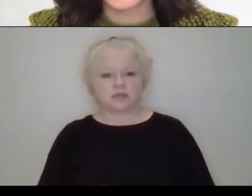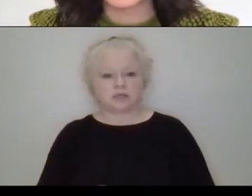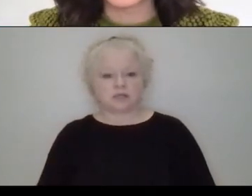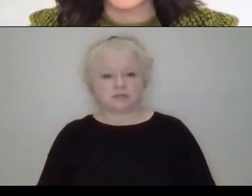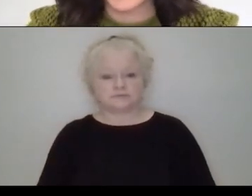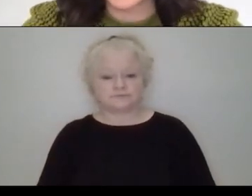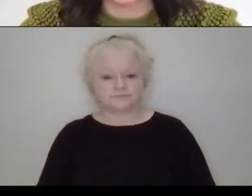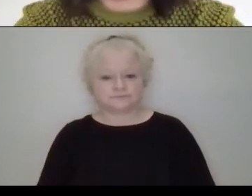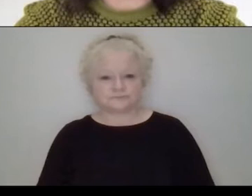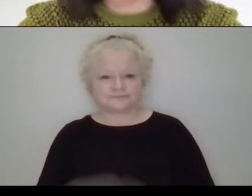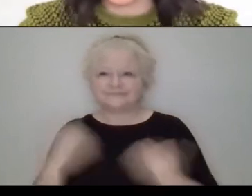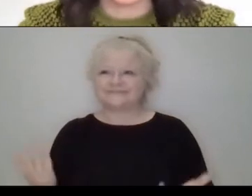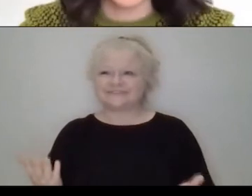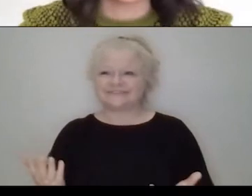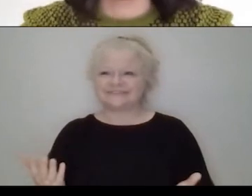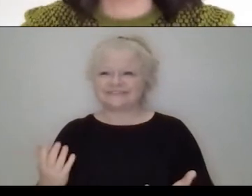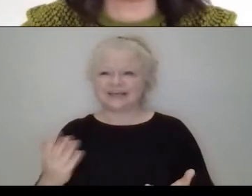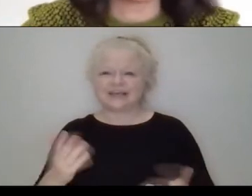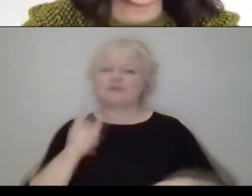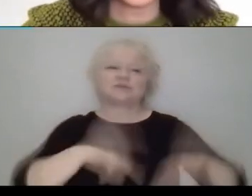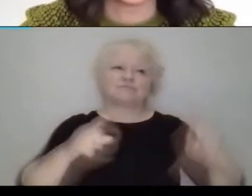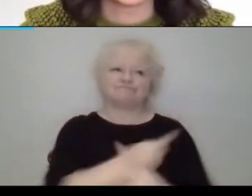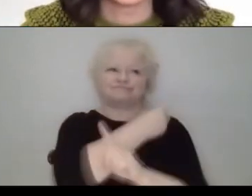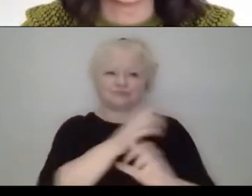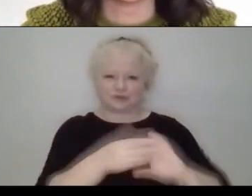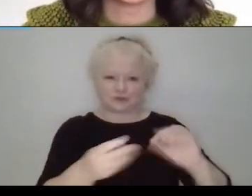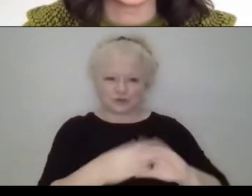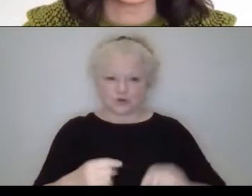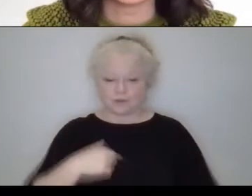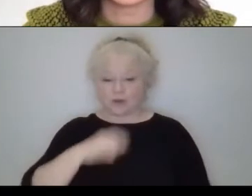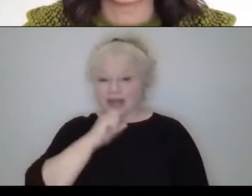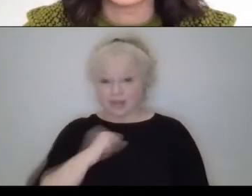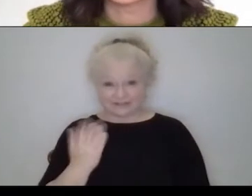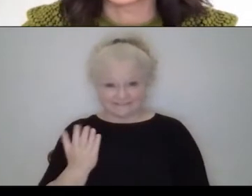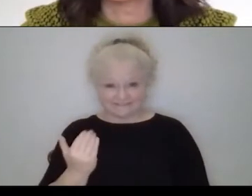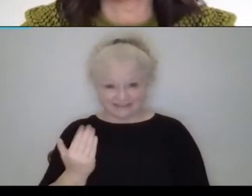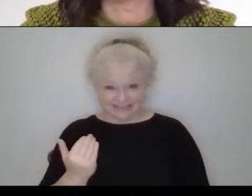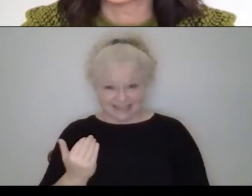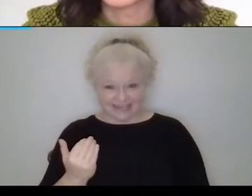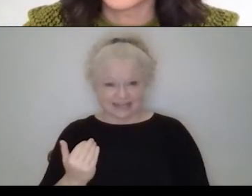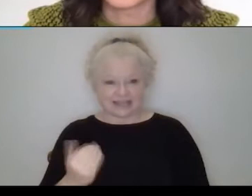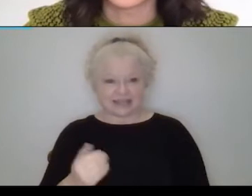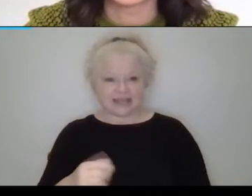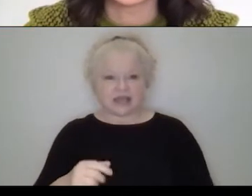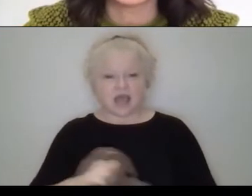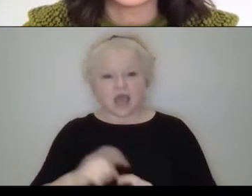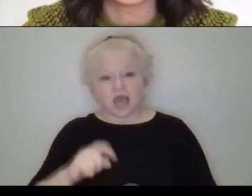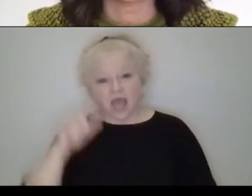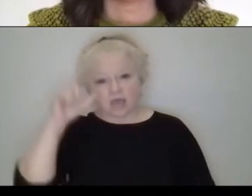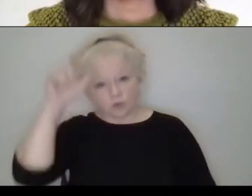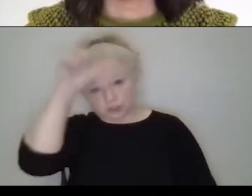like, um, I don't know, random story. But when I was 15 years old, I made an amazing travel to Turkey with my